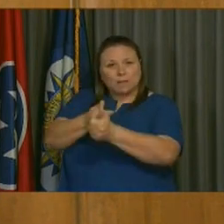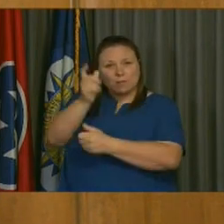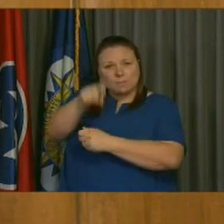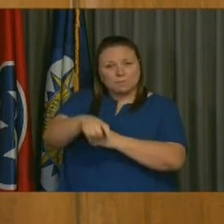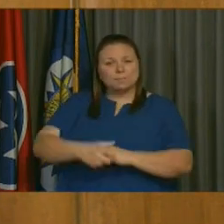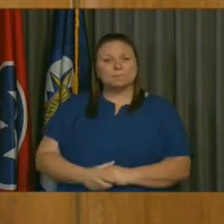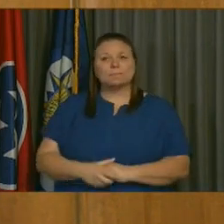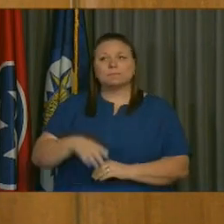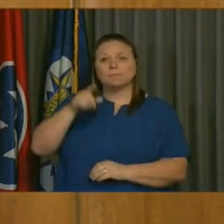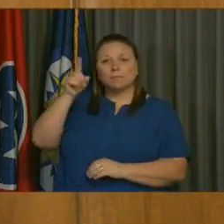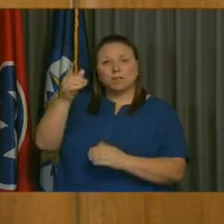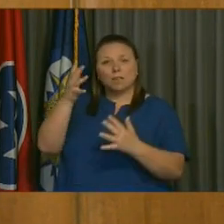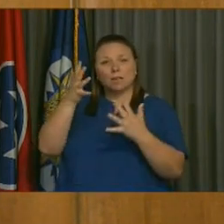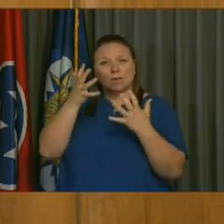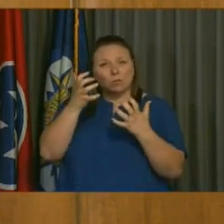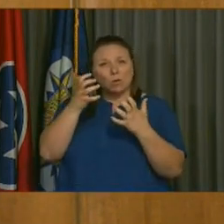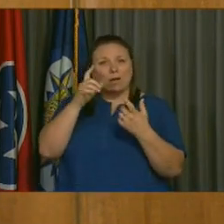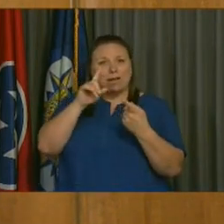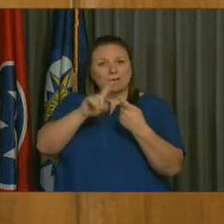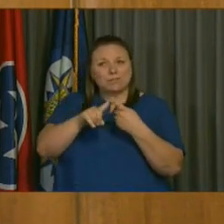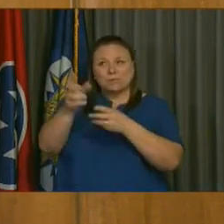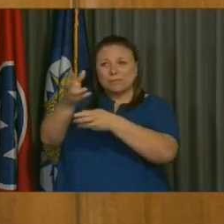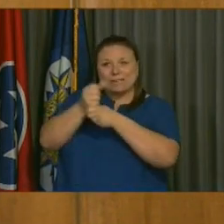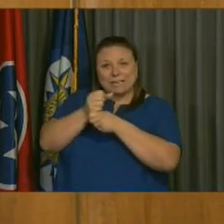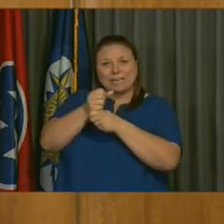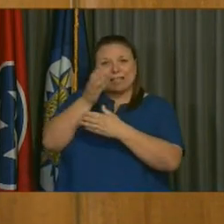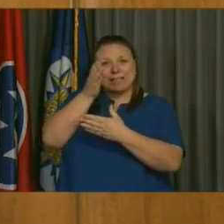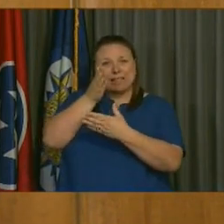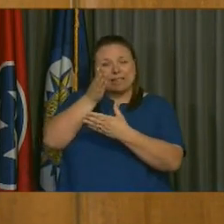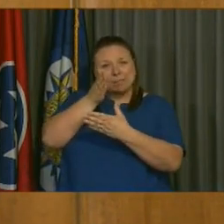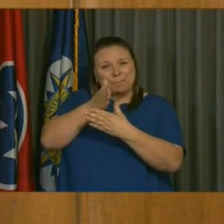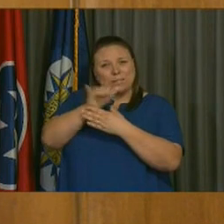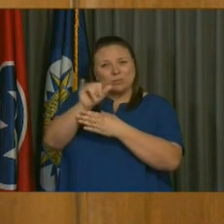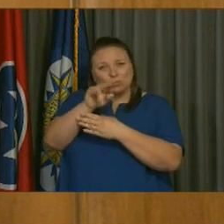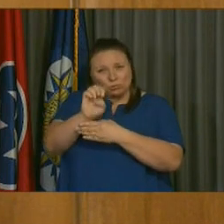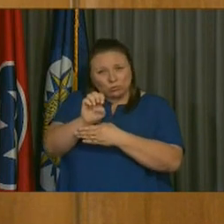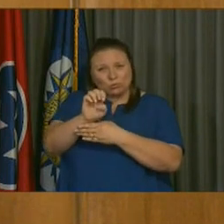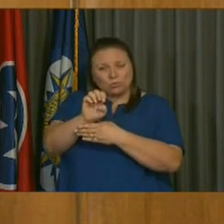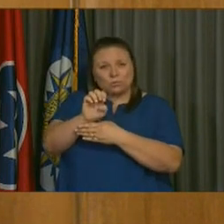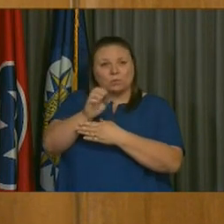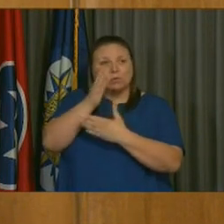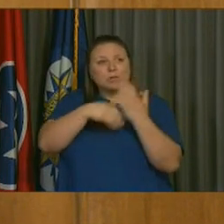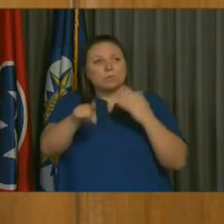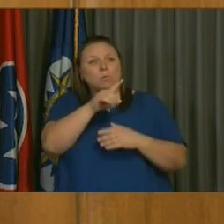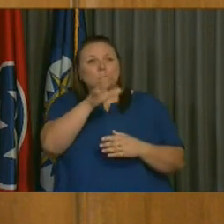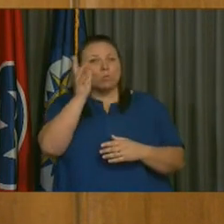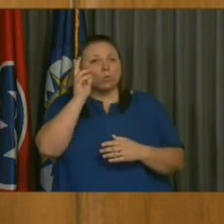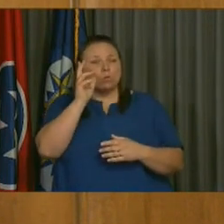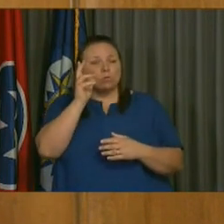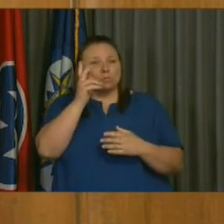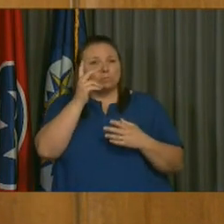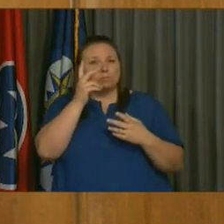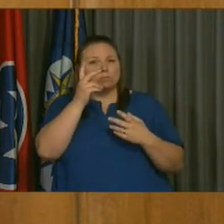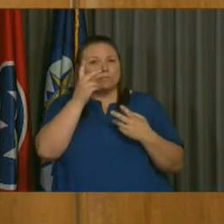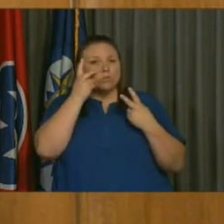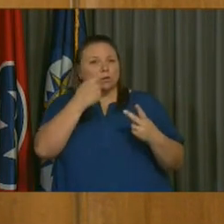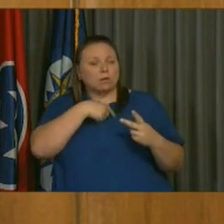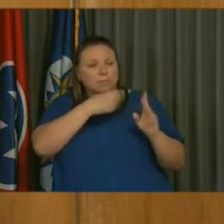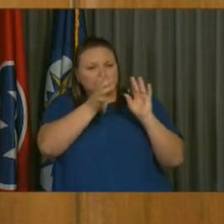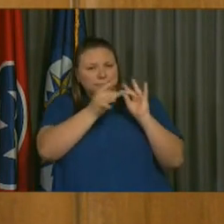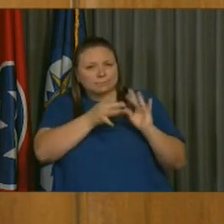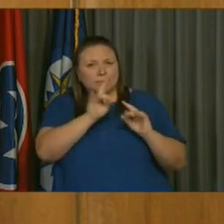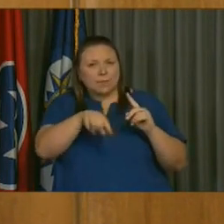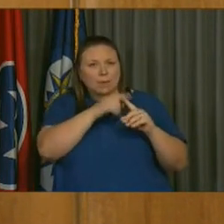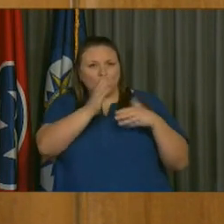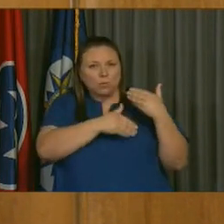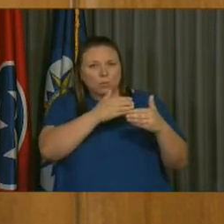The comptroller would like to receive that budget by mid-June. So those of you that heard me talk about the budget process previously will